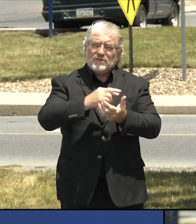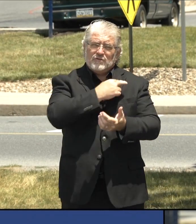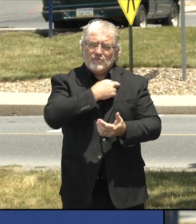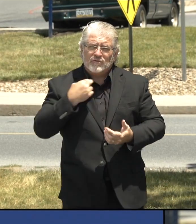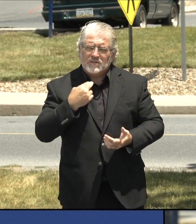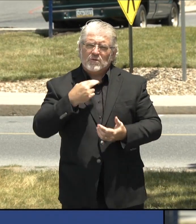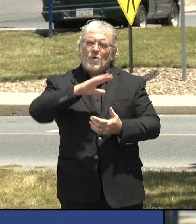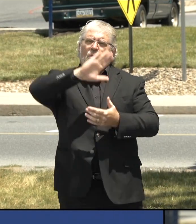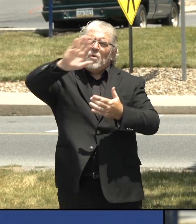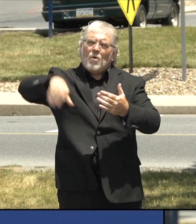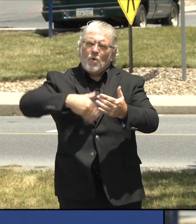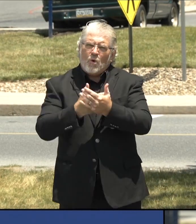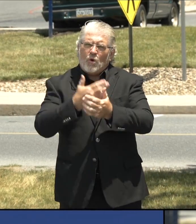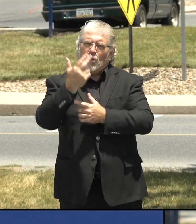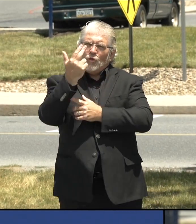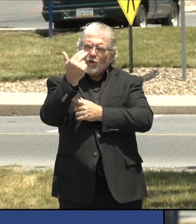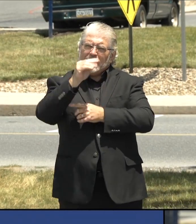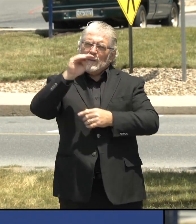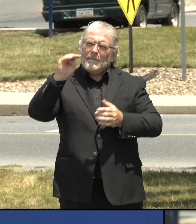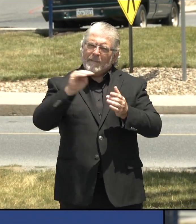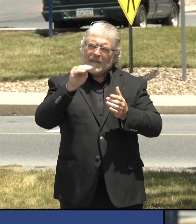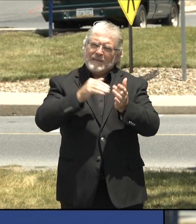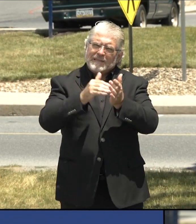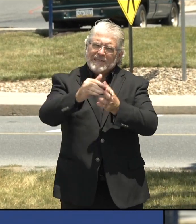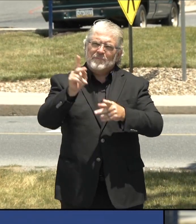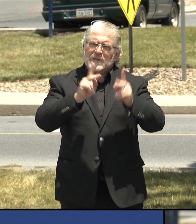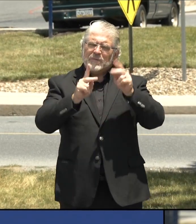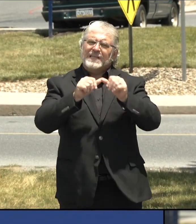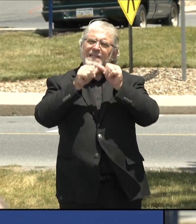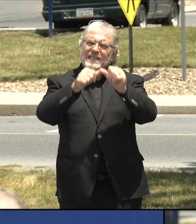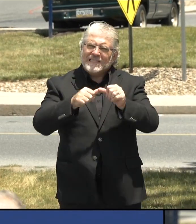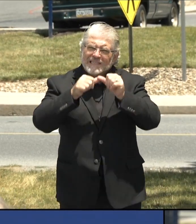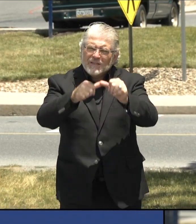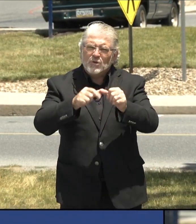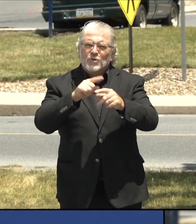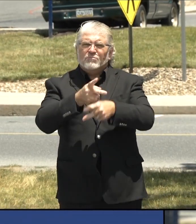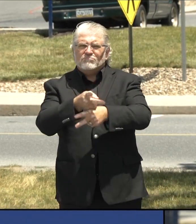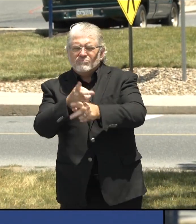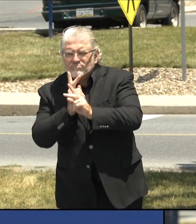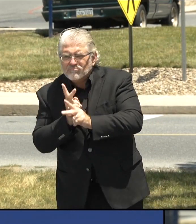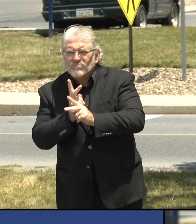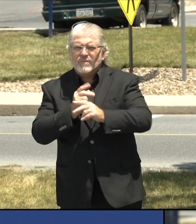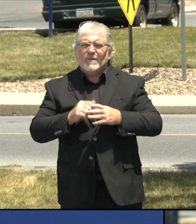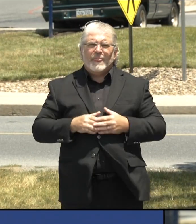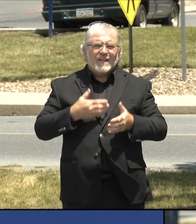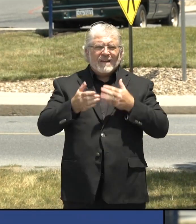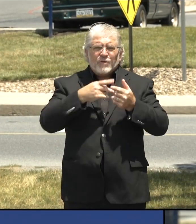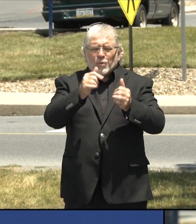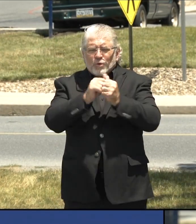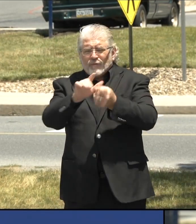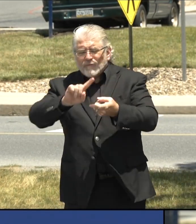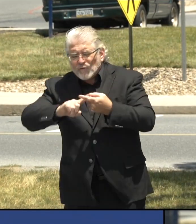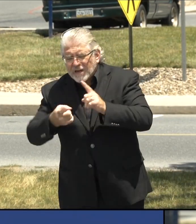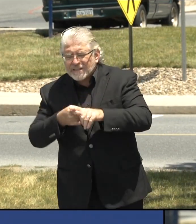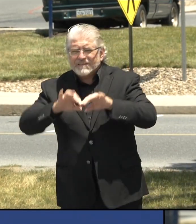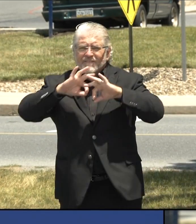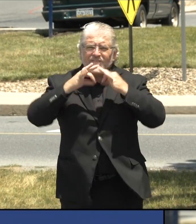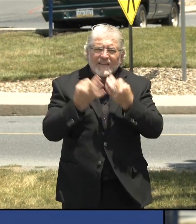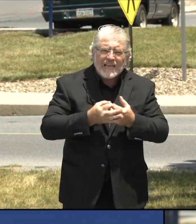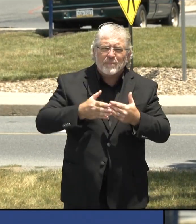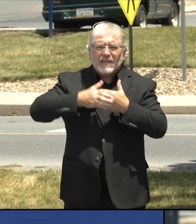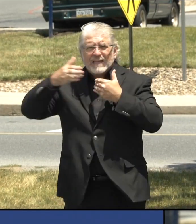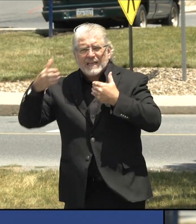to do what we can to protect our families, our loved ones, our neighbors, our fellow citizens and ourselves in this